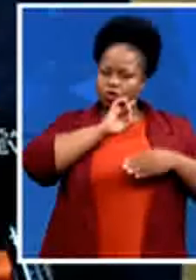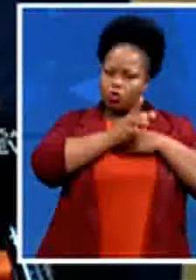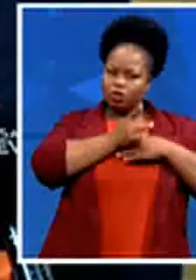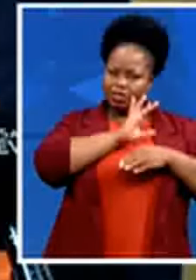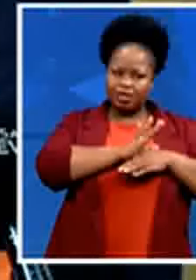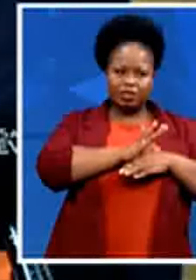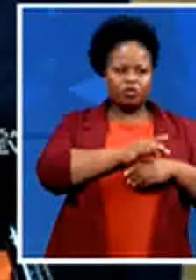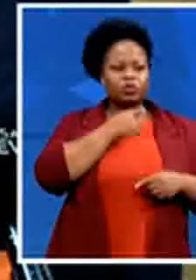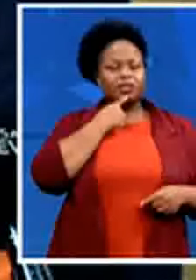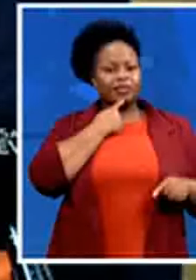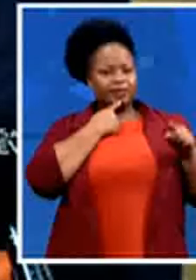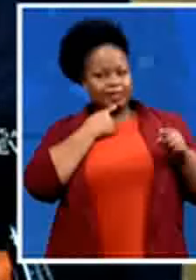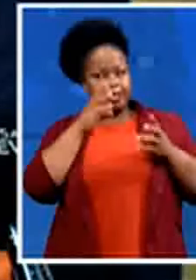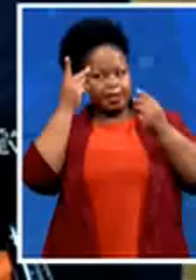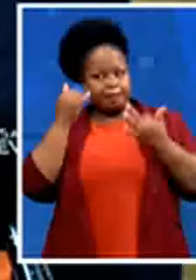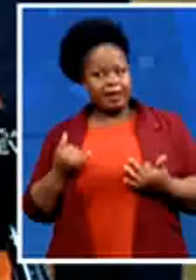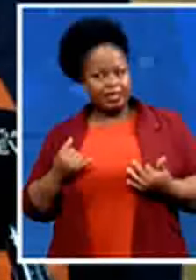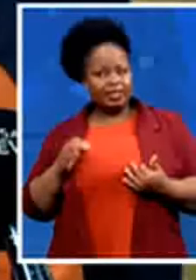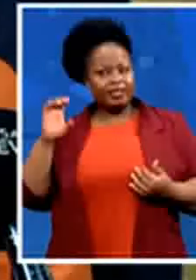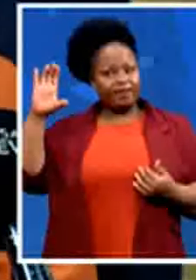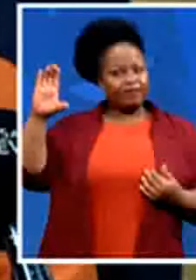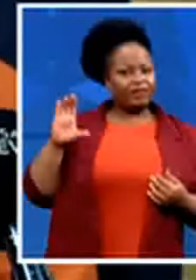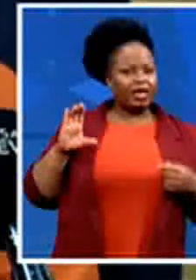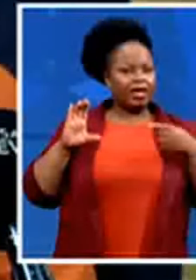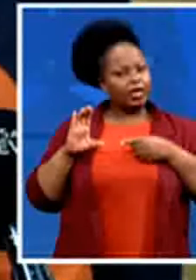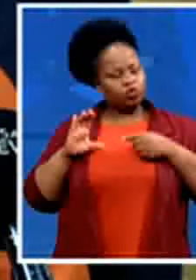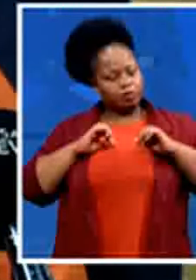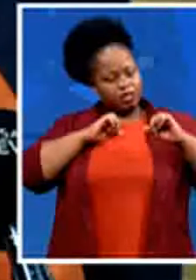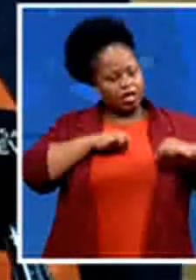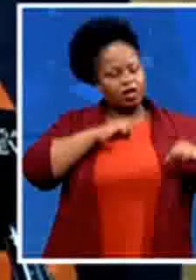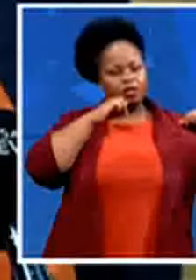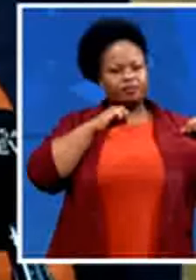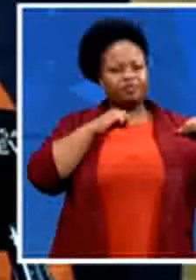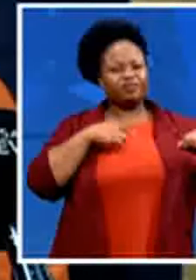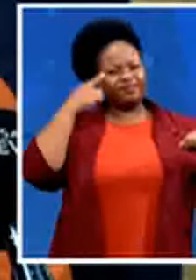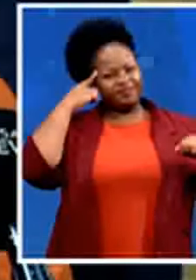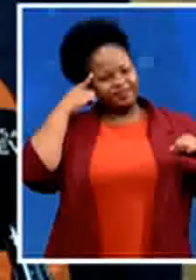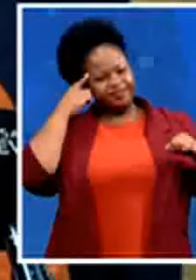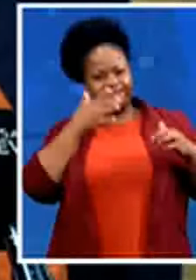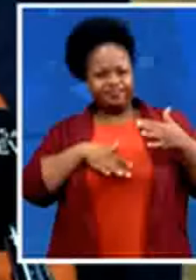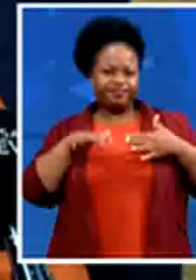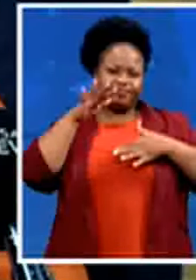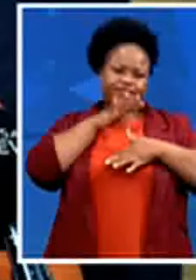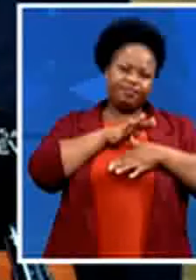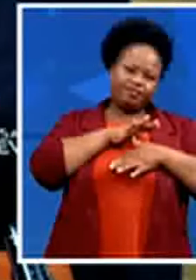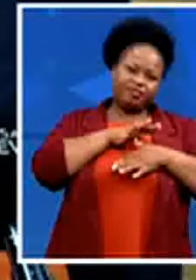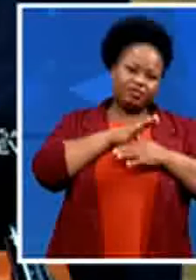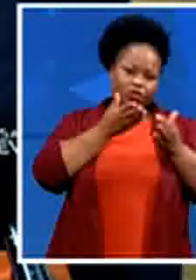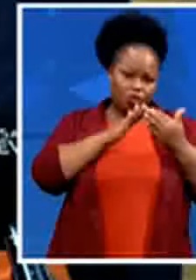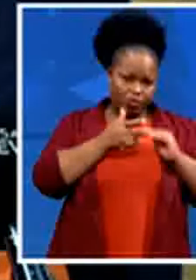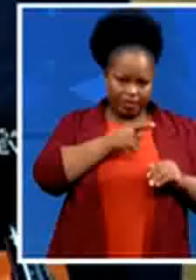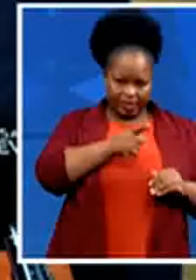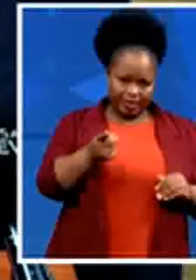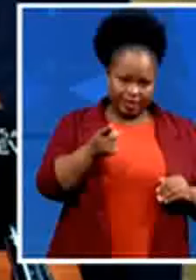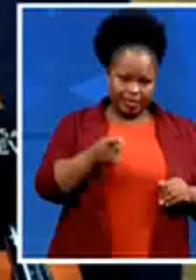let us agree together what are the priorities that the community want the money to be spent on